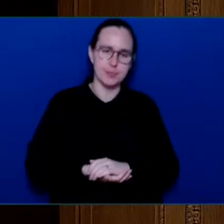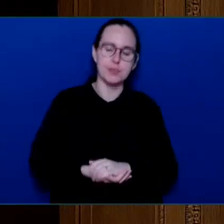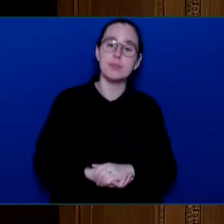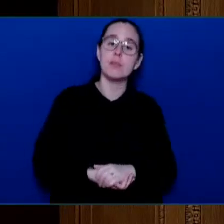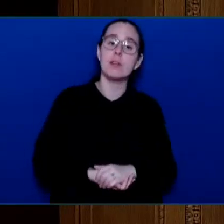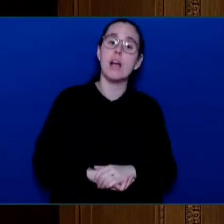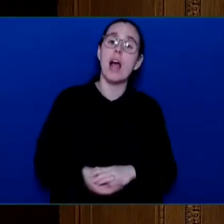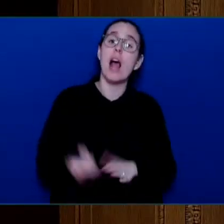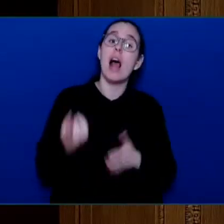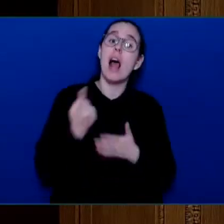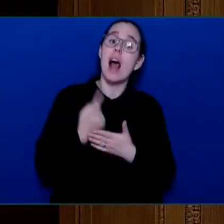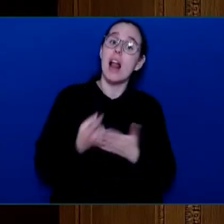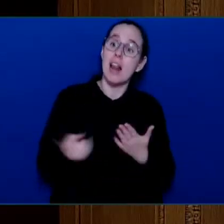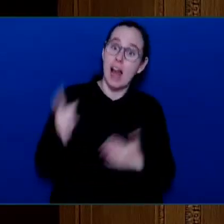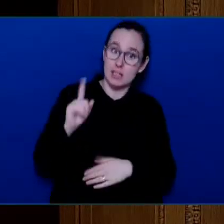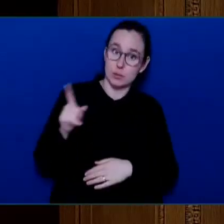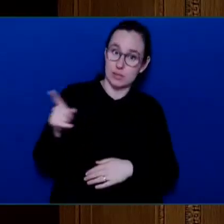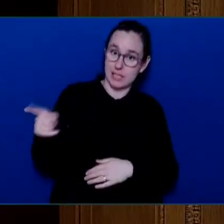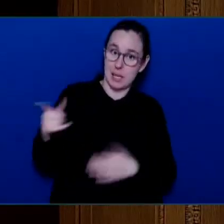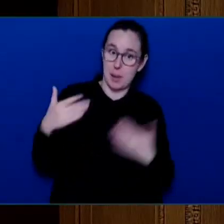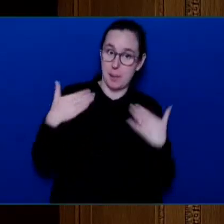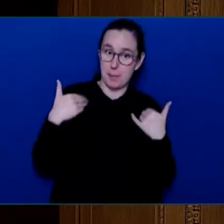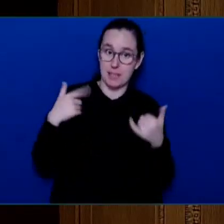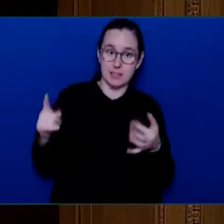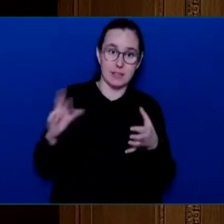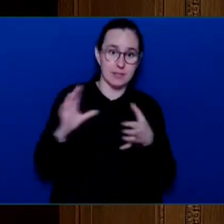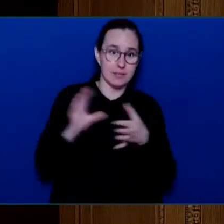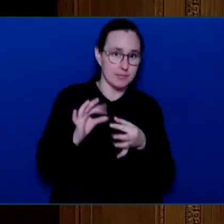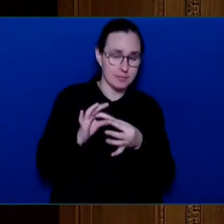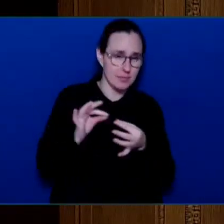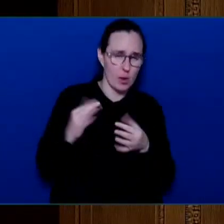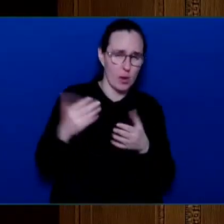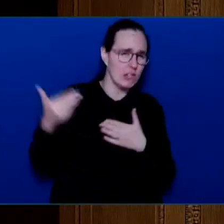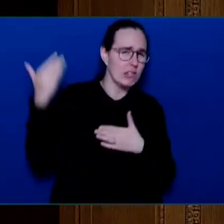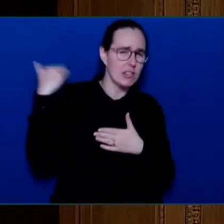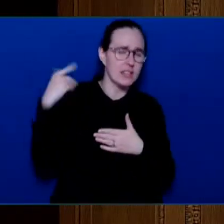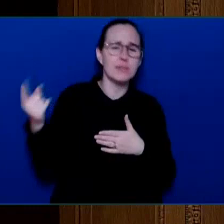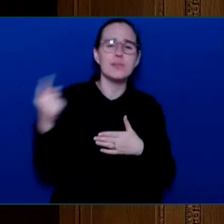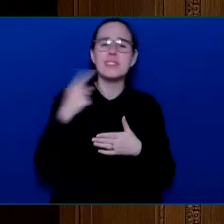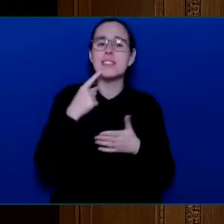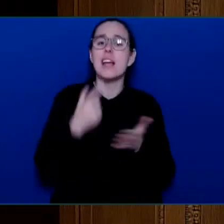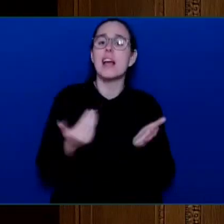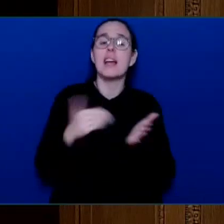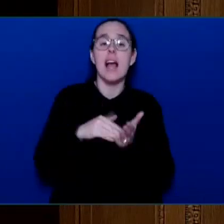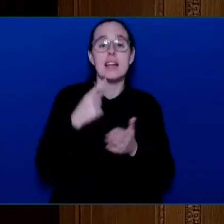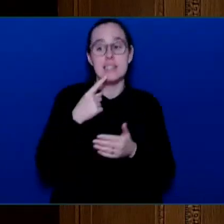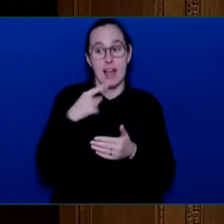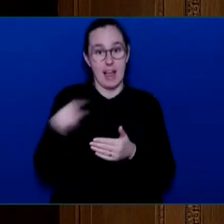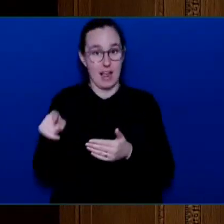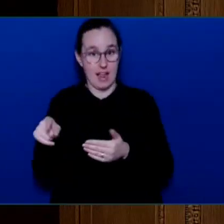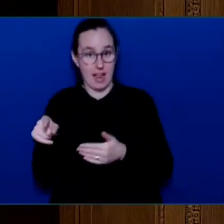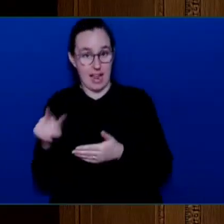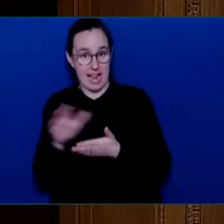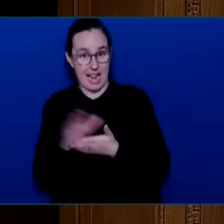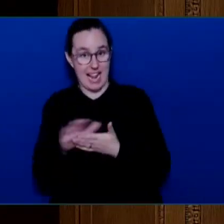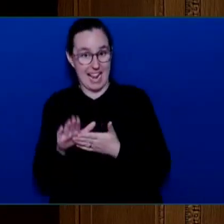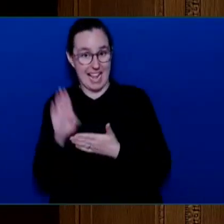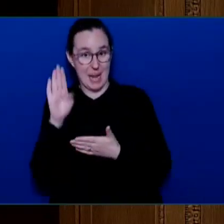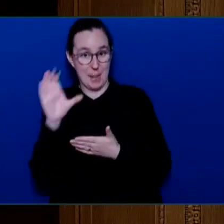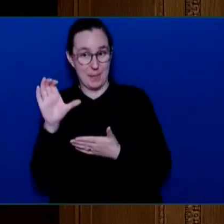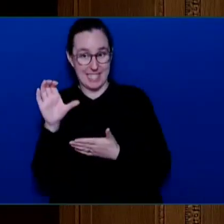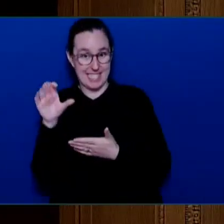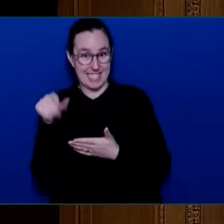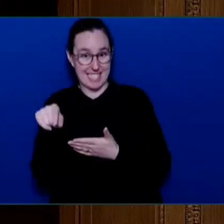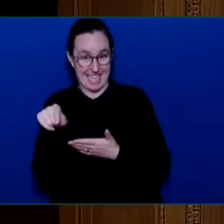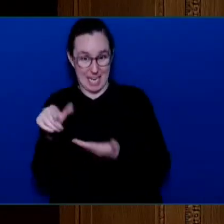were of the Clean BC plan against no climate plan whatsoever,